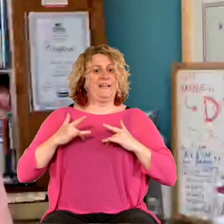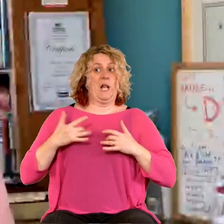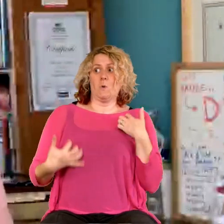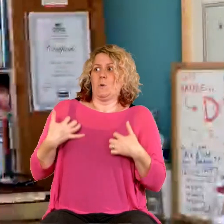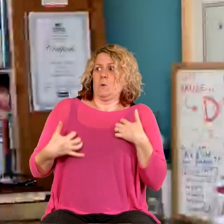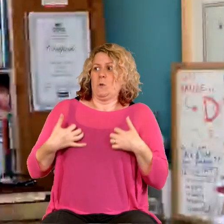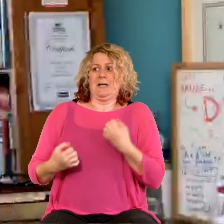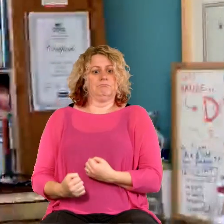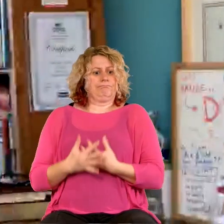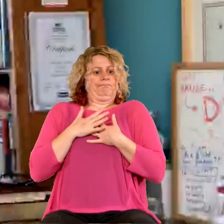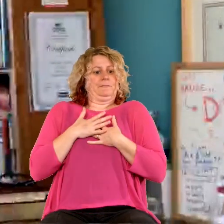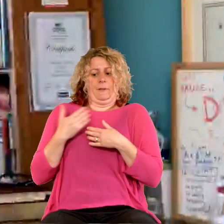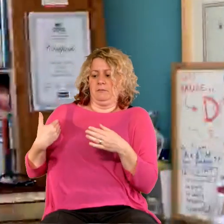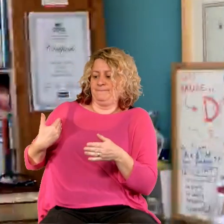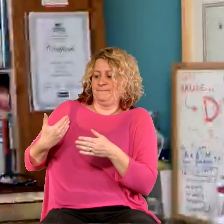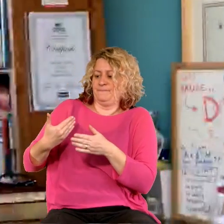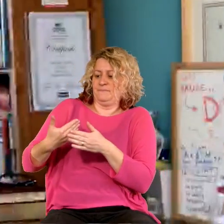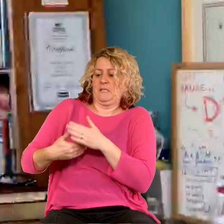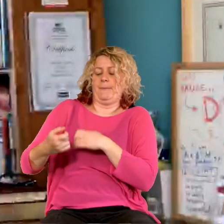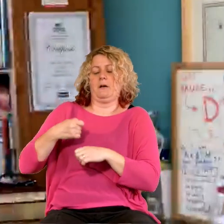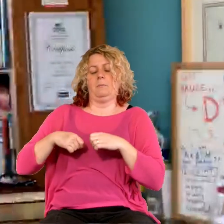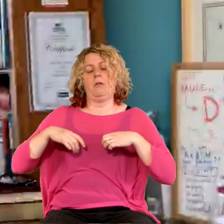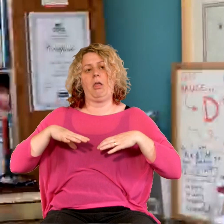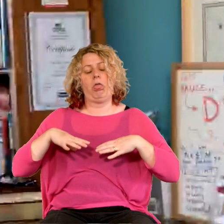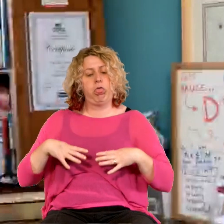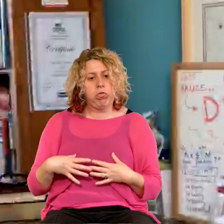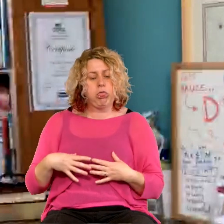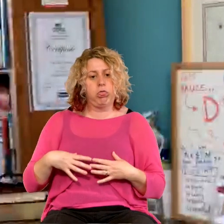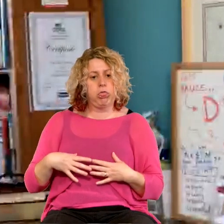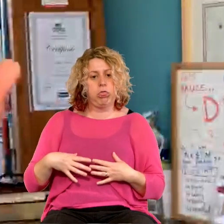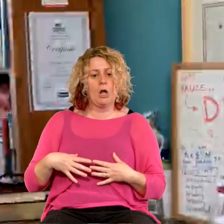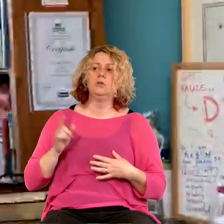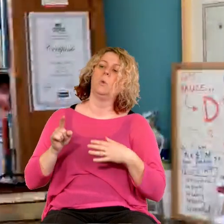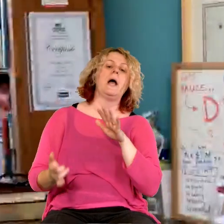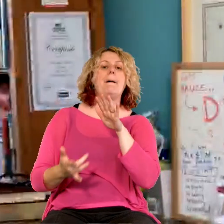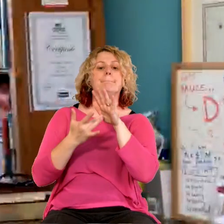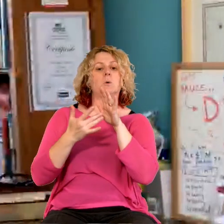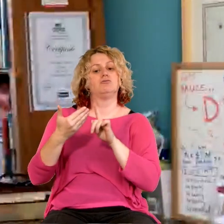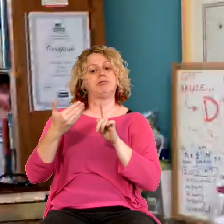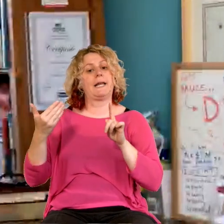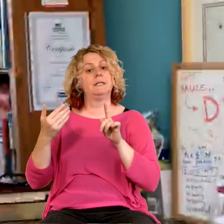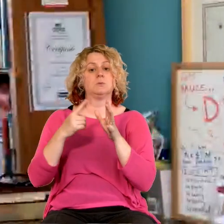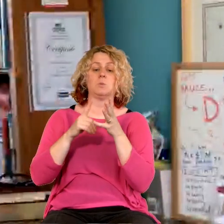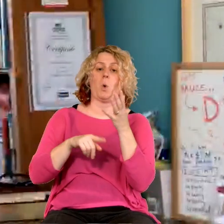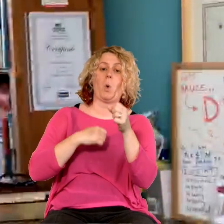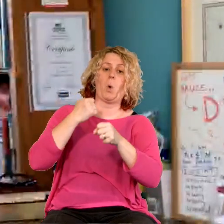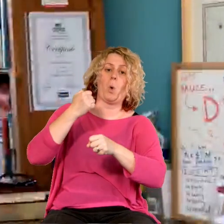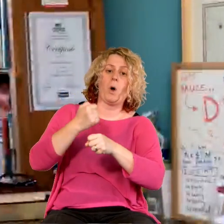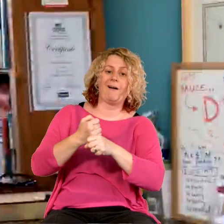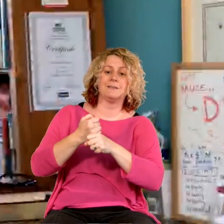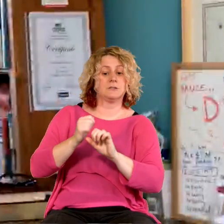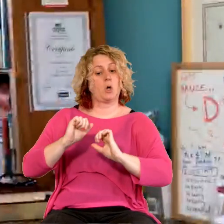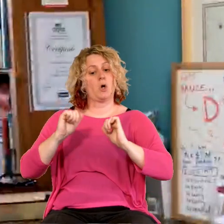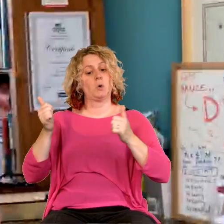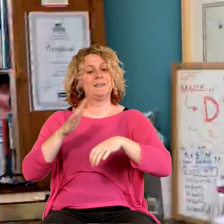feel exhausted. And so I think it is important to recognise that. And, you know, August is a great time to just turn the volume down on